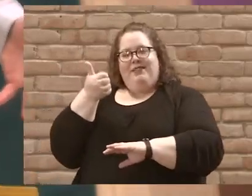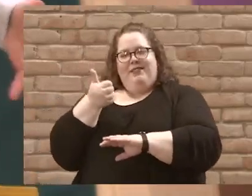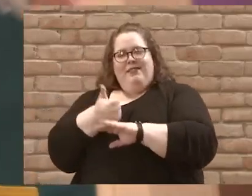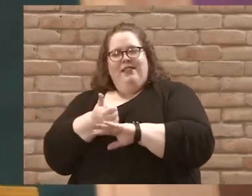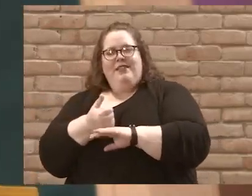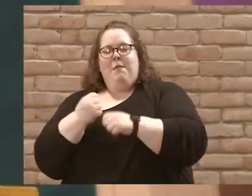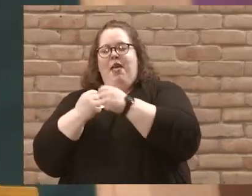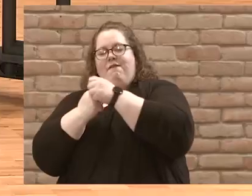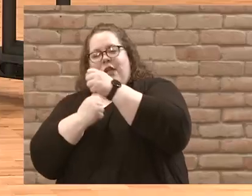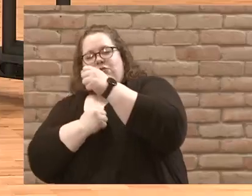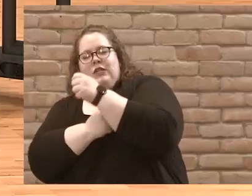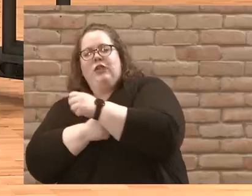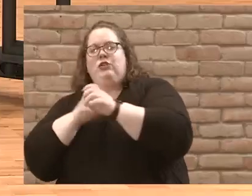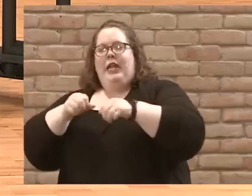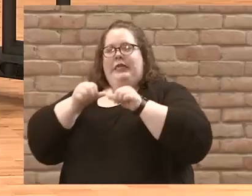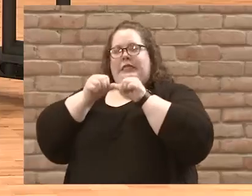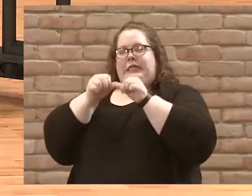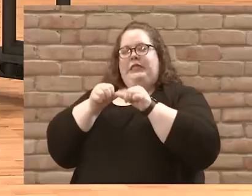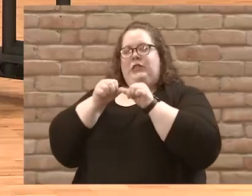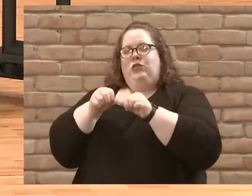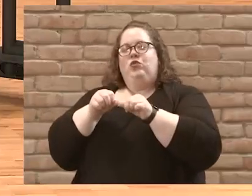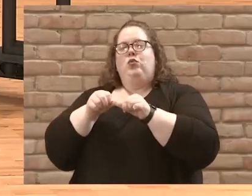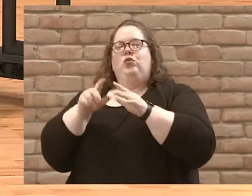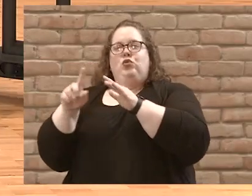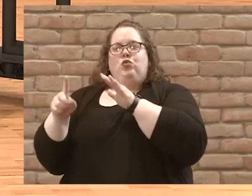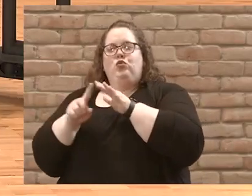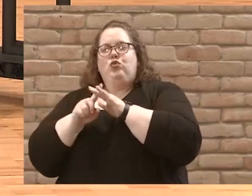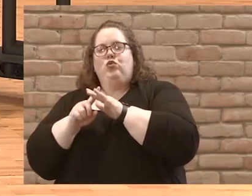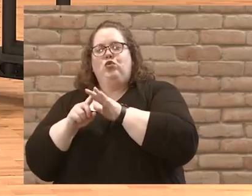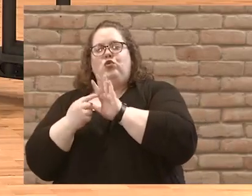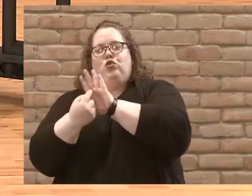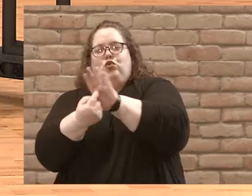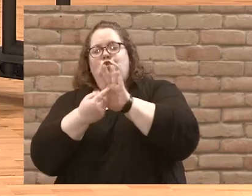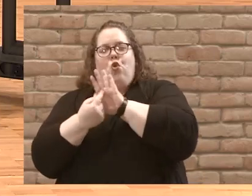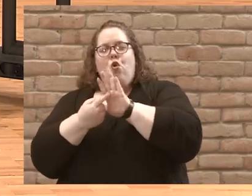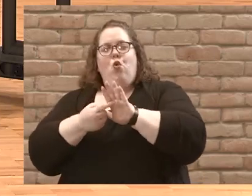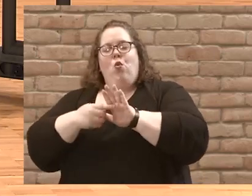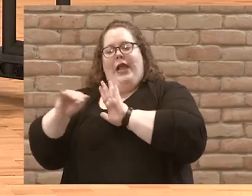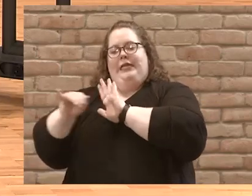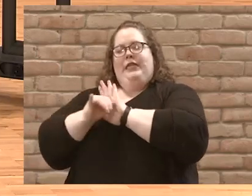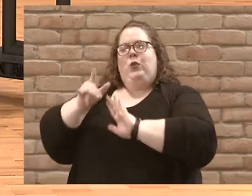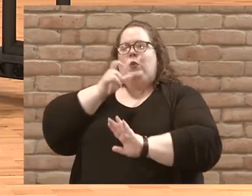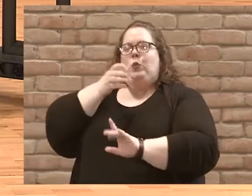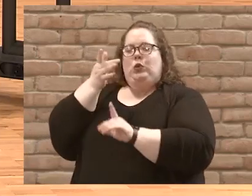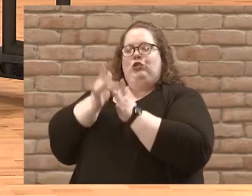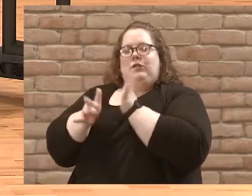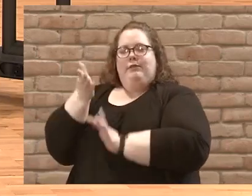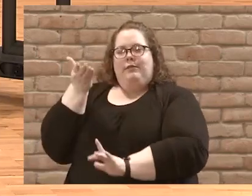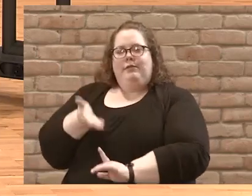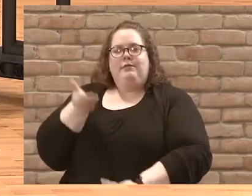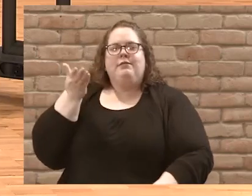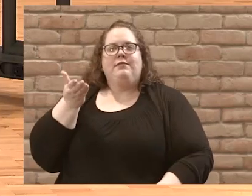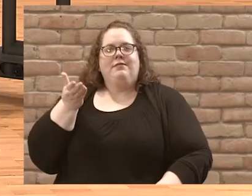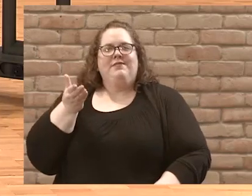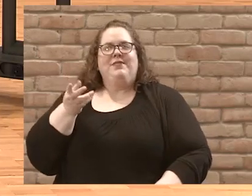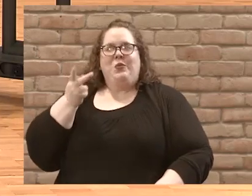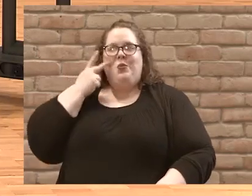to continue to reveal the identity of who Jesus is. And we see that happen